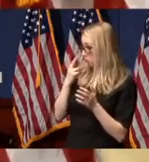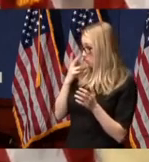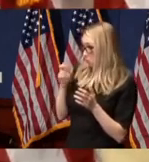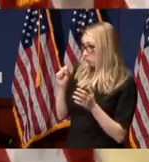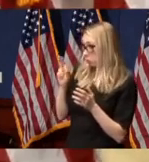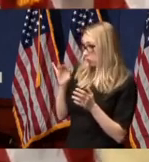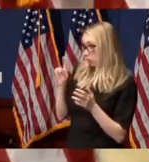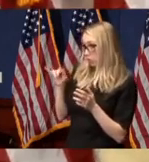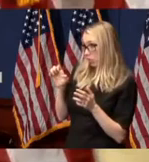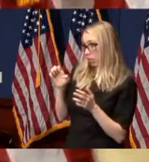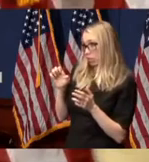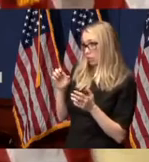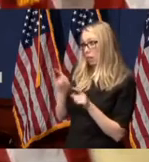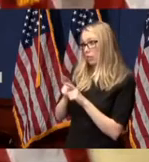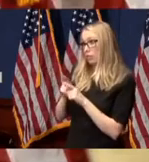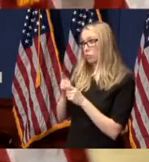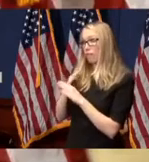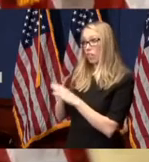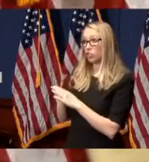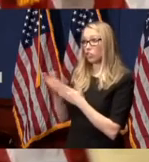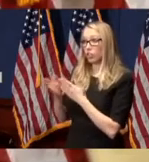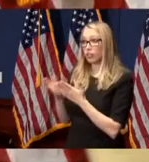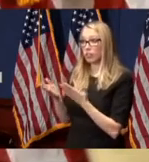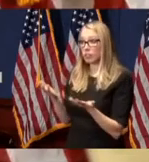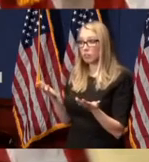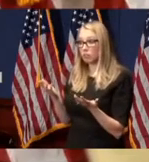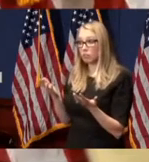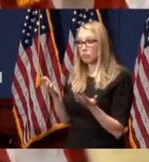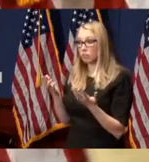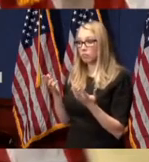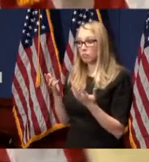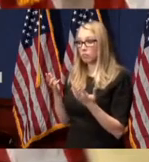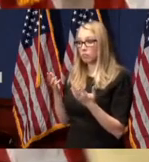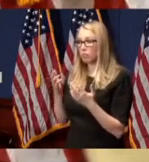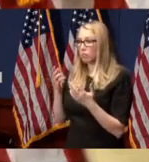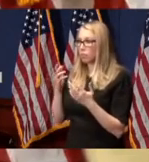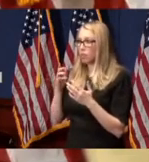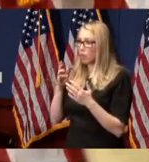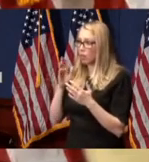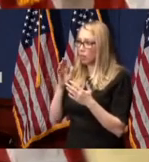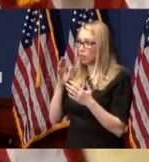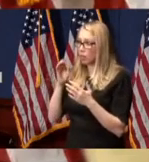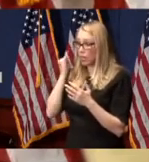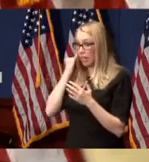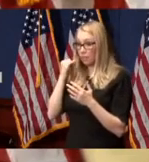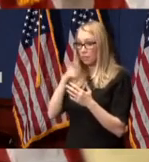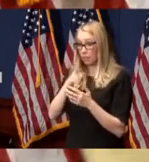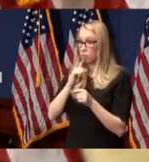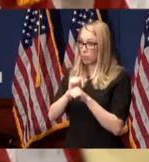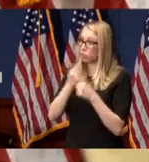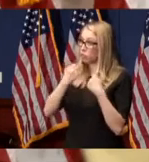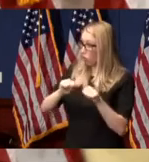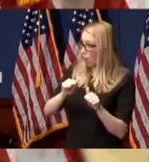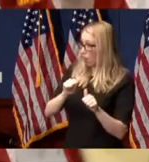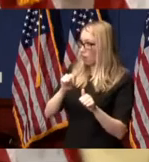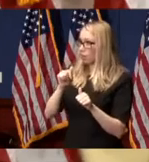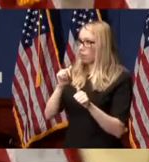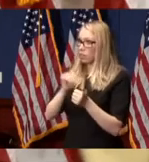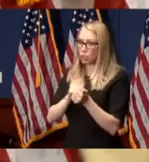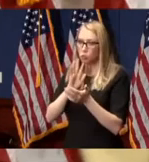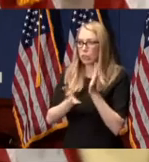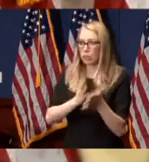will be offered convention services, while their counterparts will be assisted with suicide.